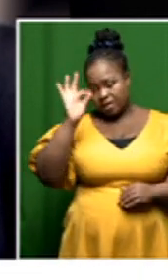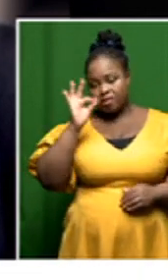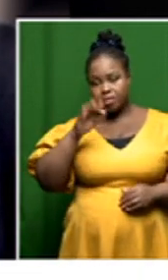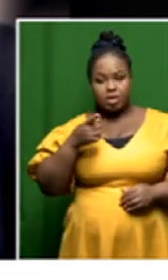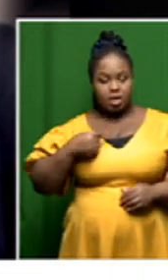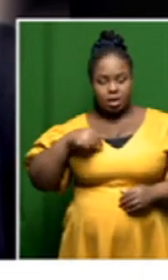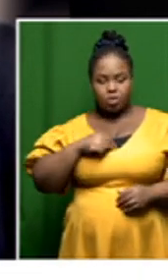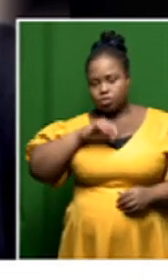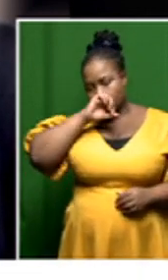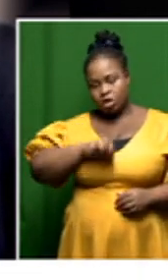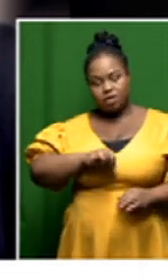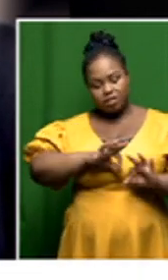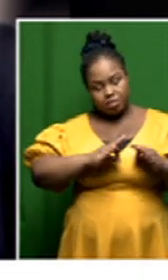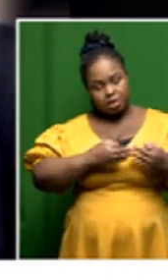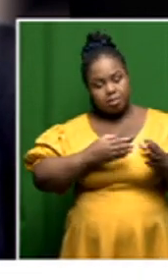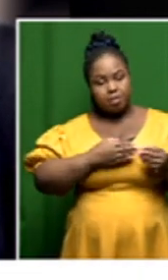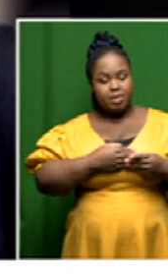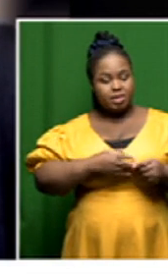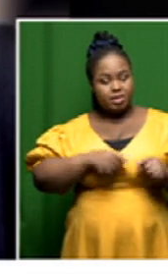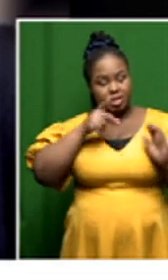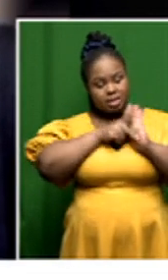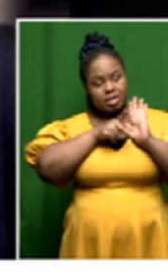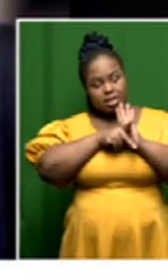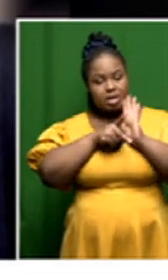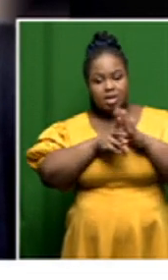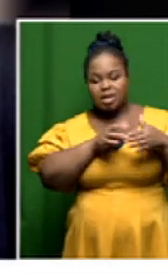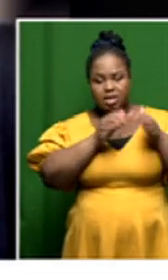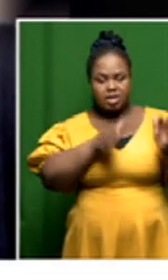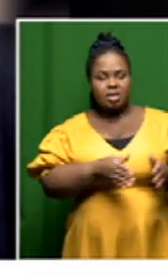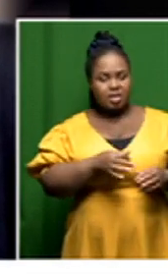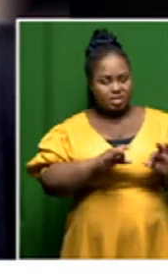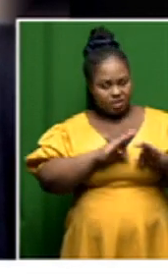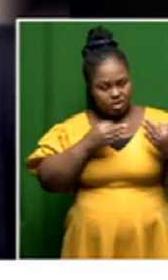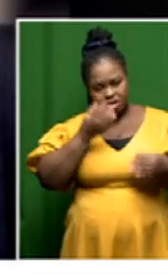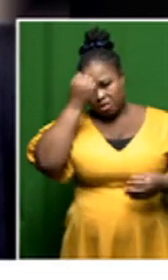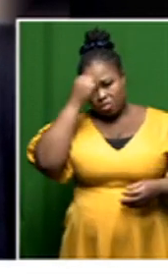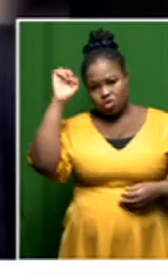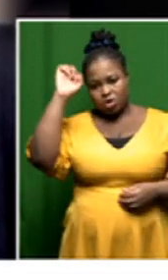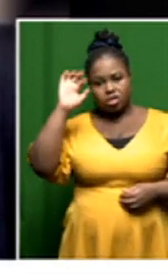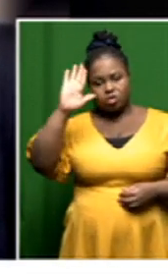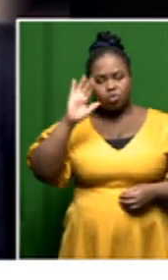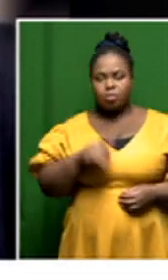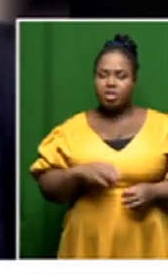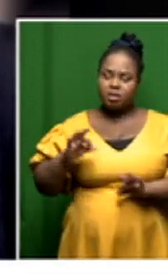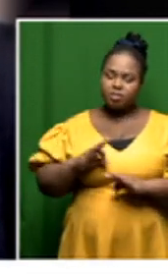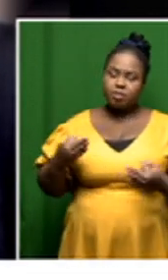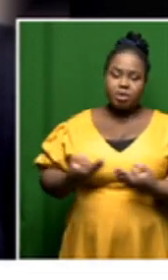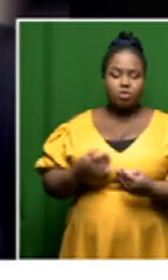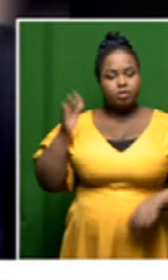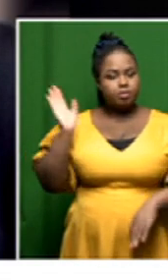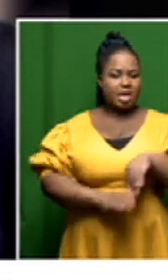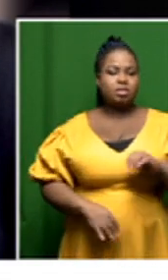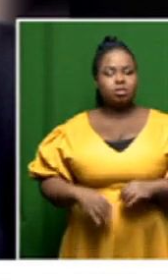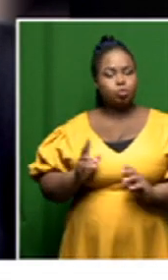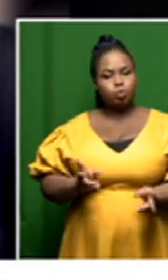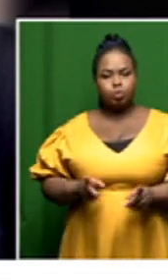our loved ones for which our leaders were killed um their families are being punished almost worse than